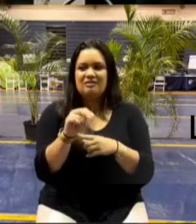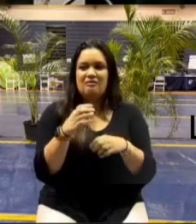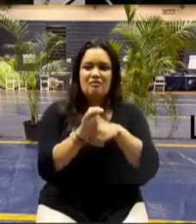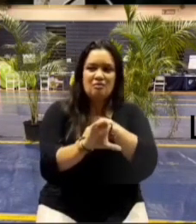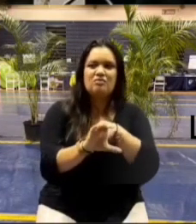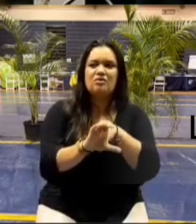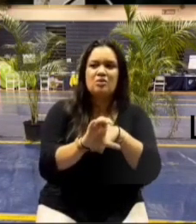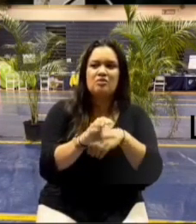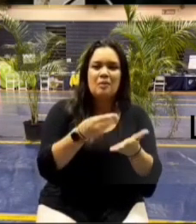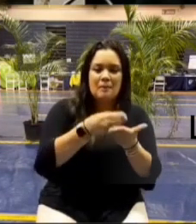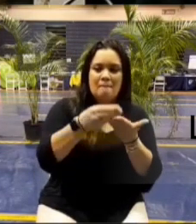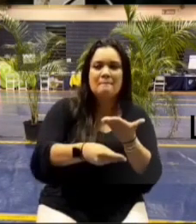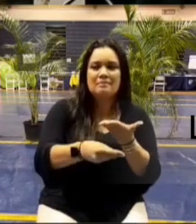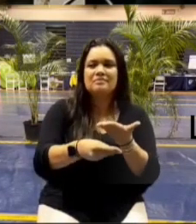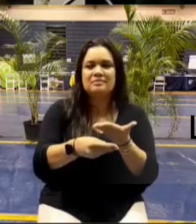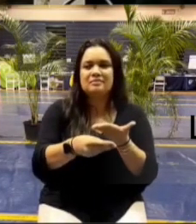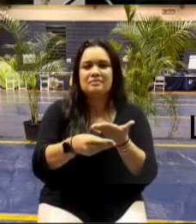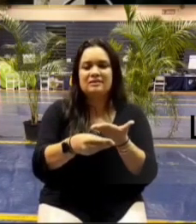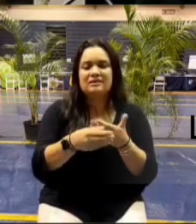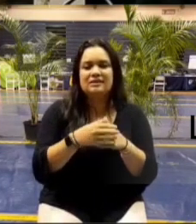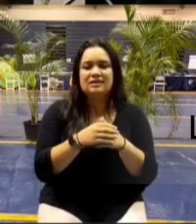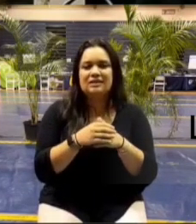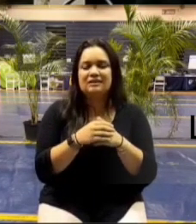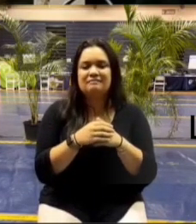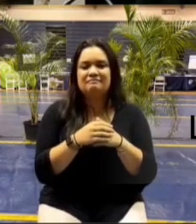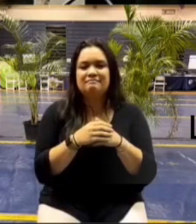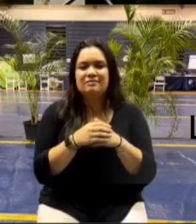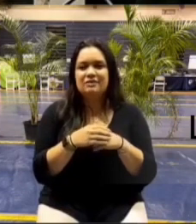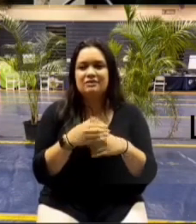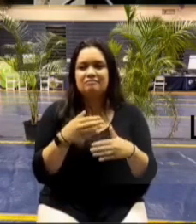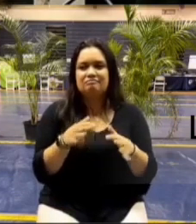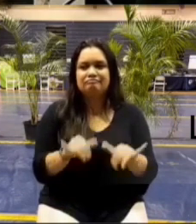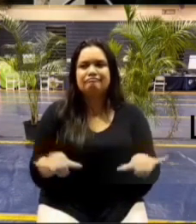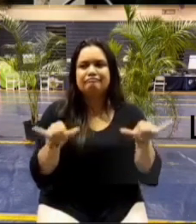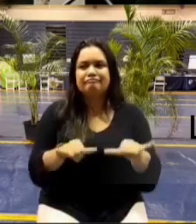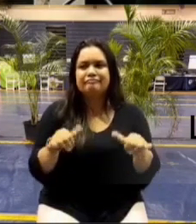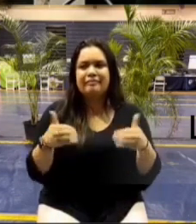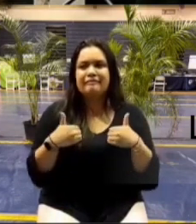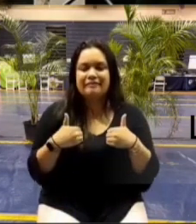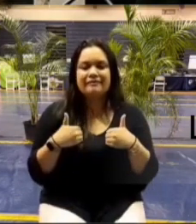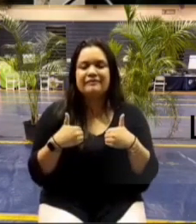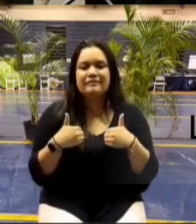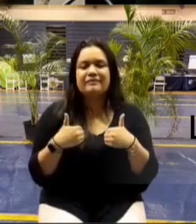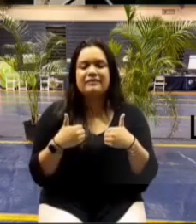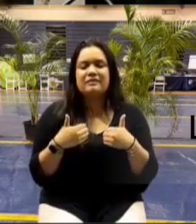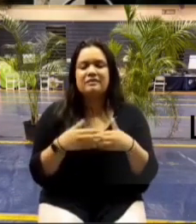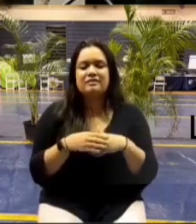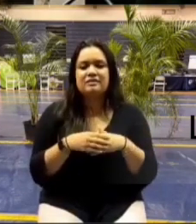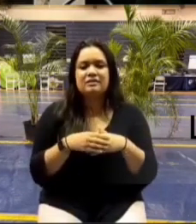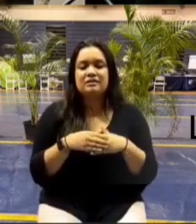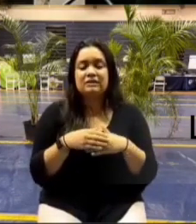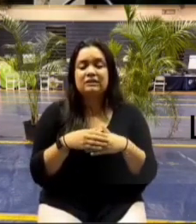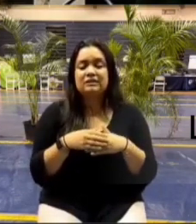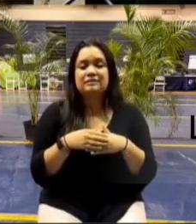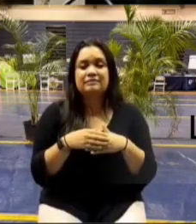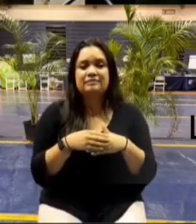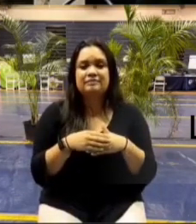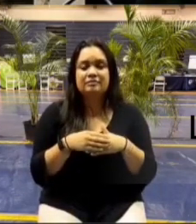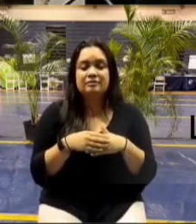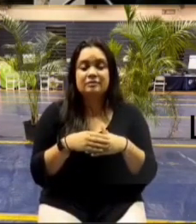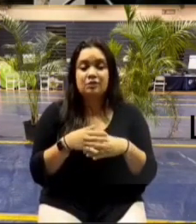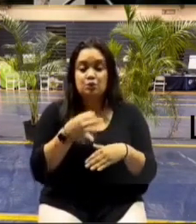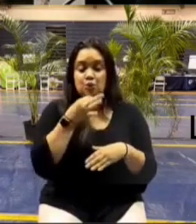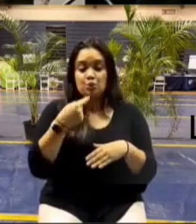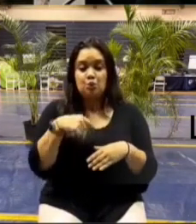there's a standard to follow the good news for us and what council member was talking about is that as soon as